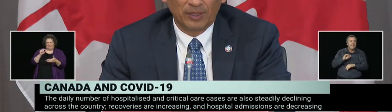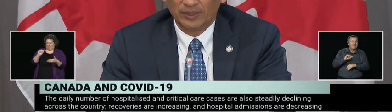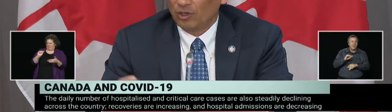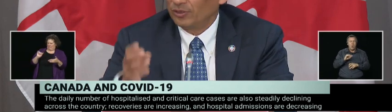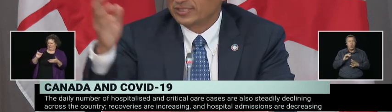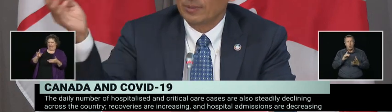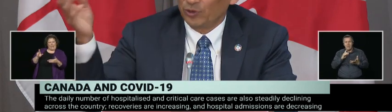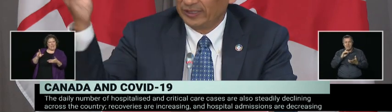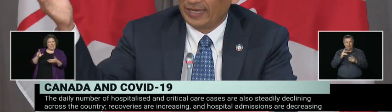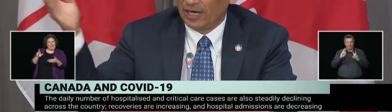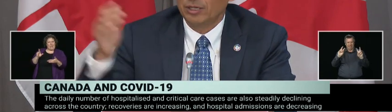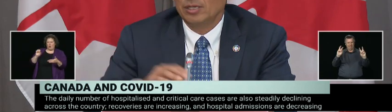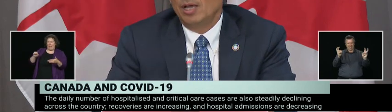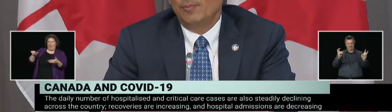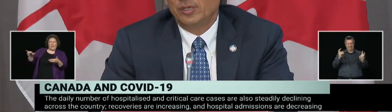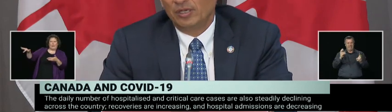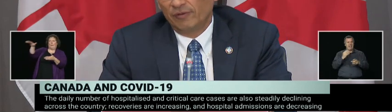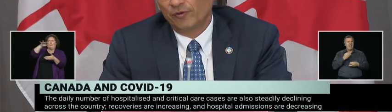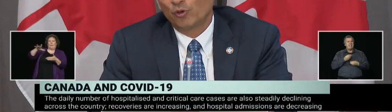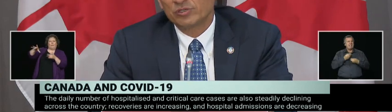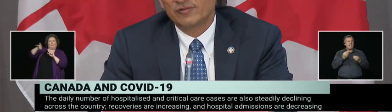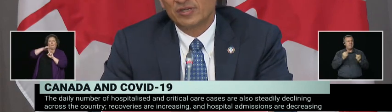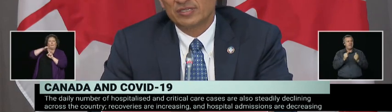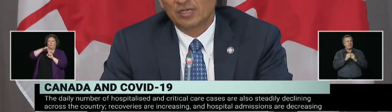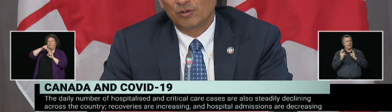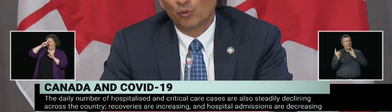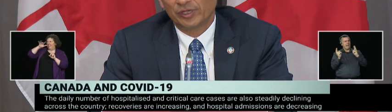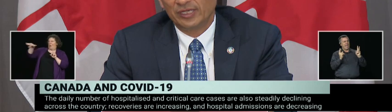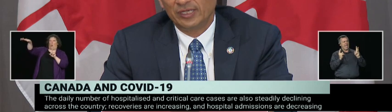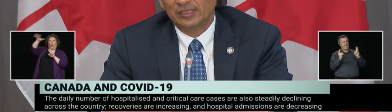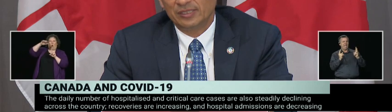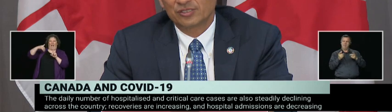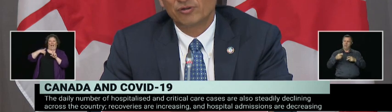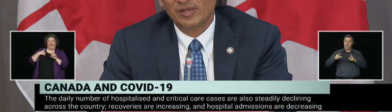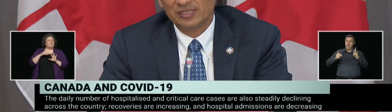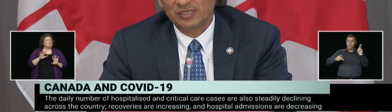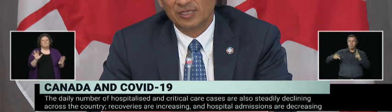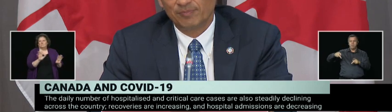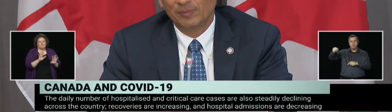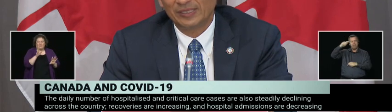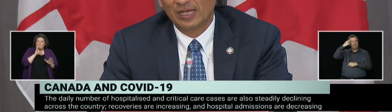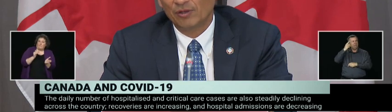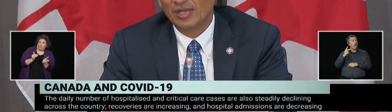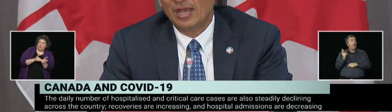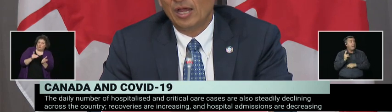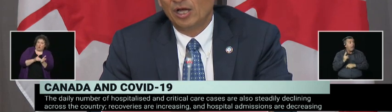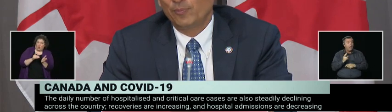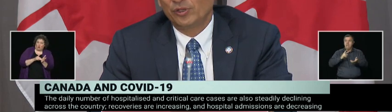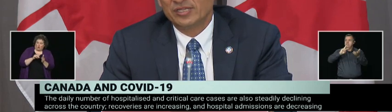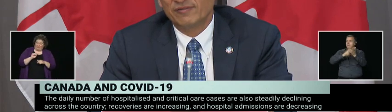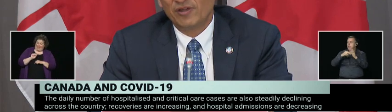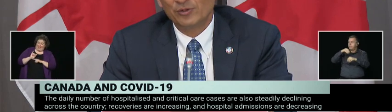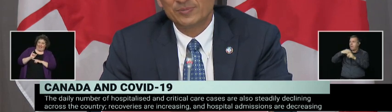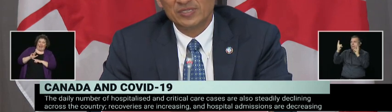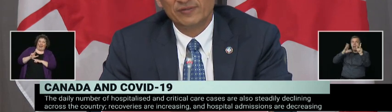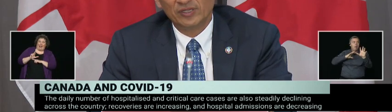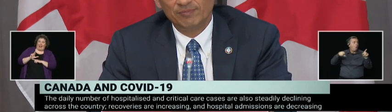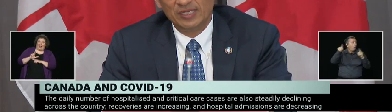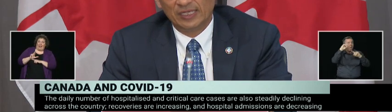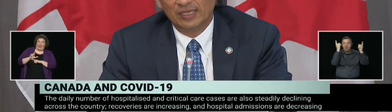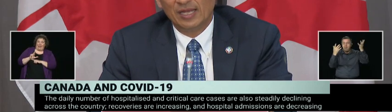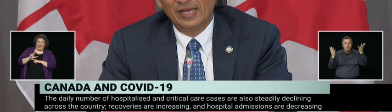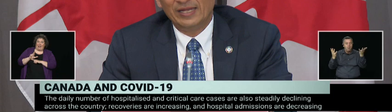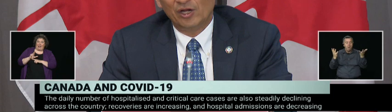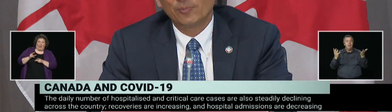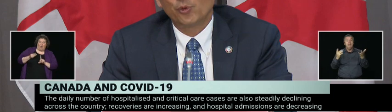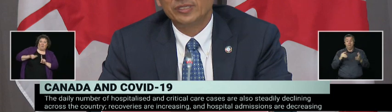maybe the general public. Oh, it's somewhere in the air. But for those of us working in sort of medicine and public health, airborne has a very specific